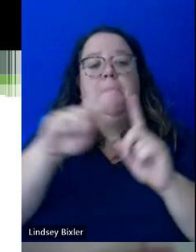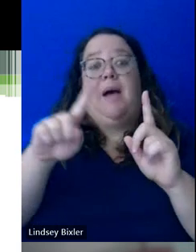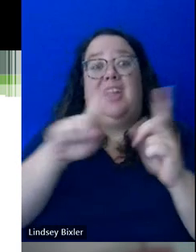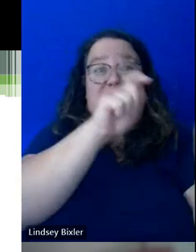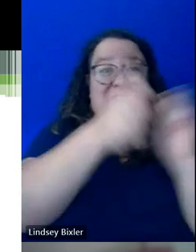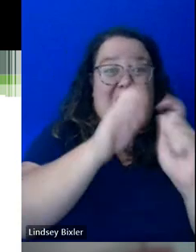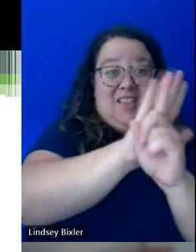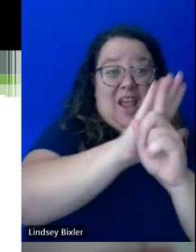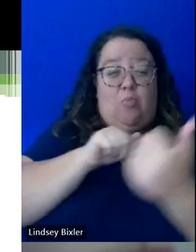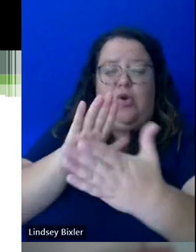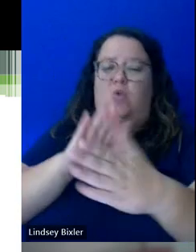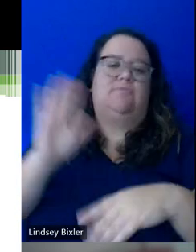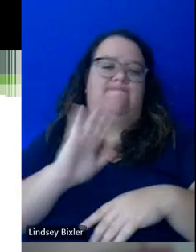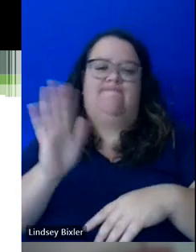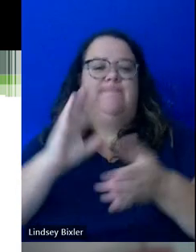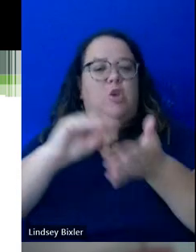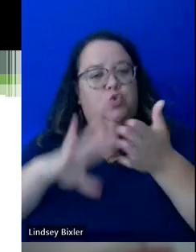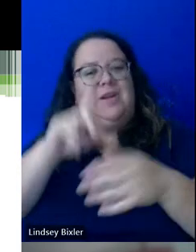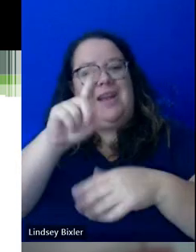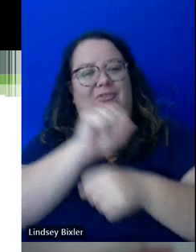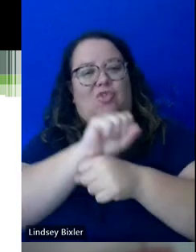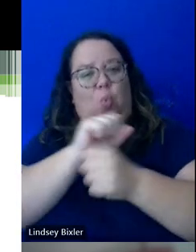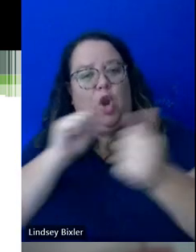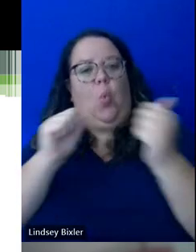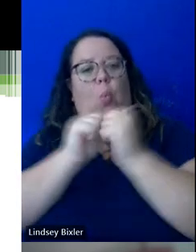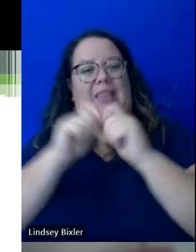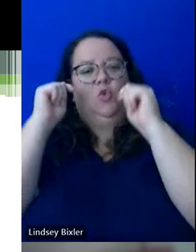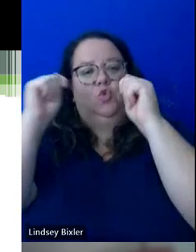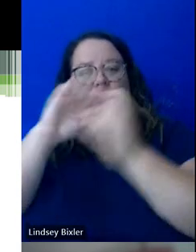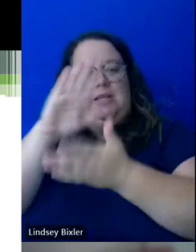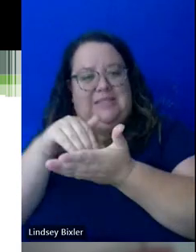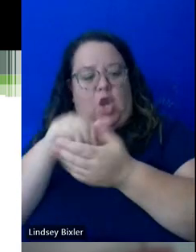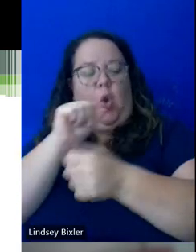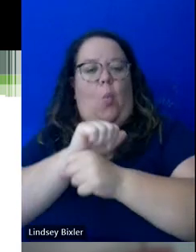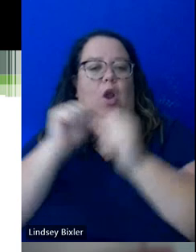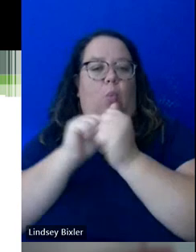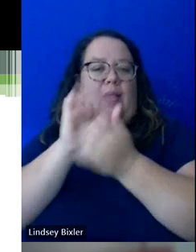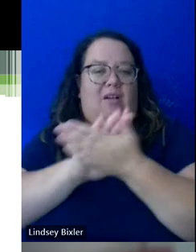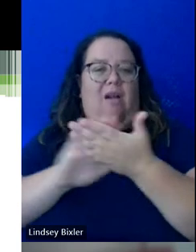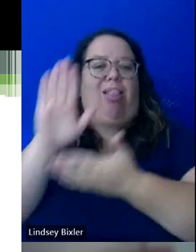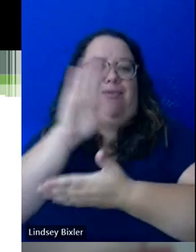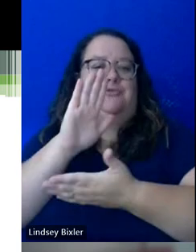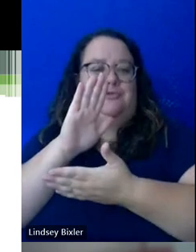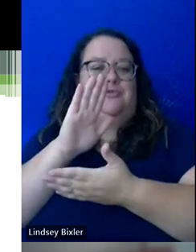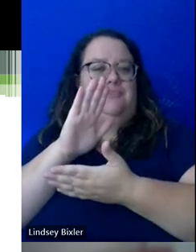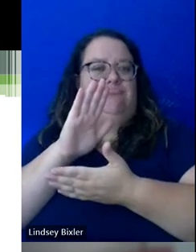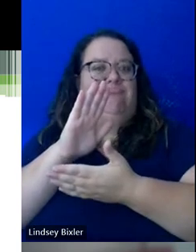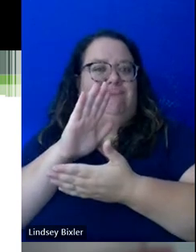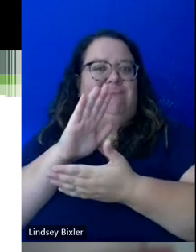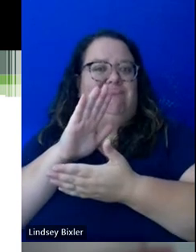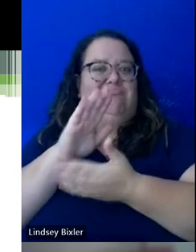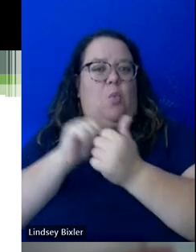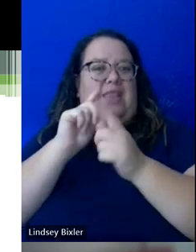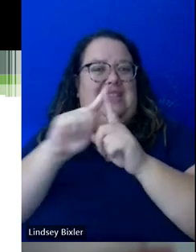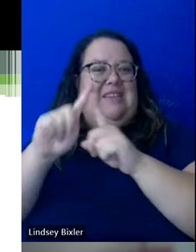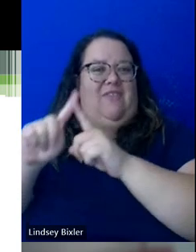students have to kind of, you know, work with the tutoring center and work with their college around, you know, oftentimes there are different faculty